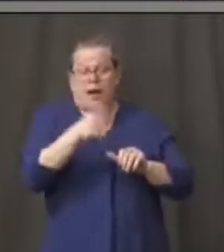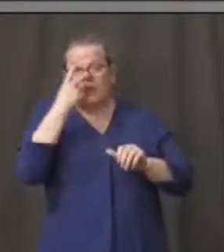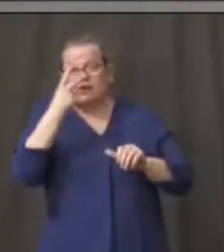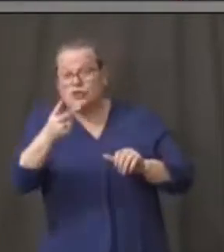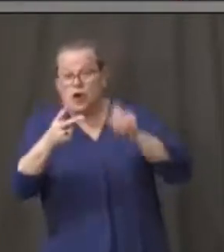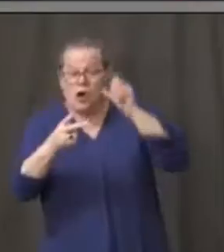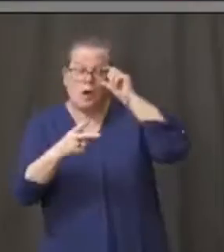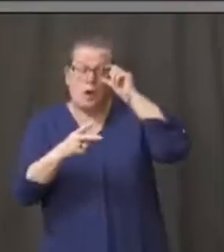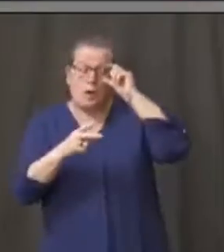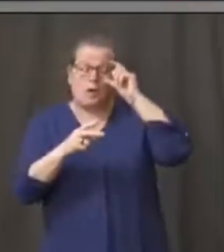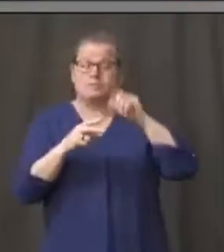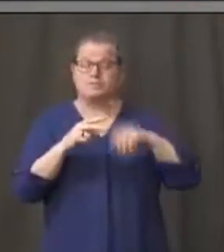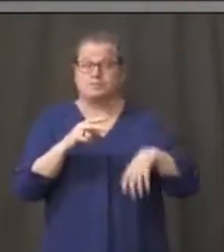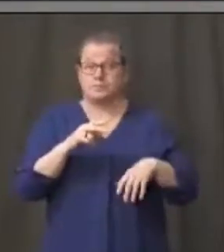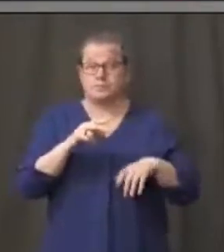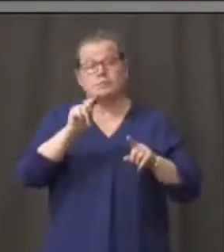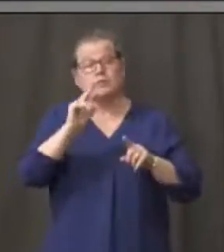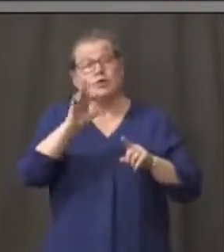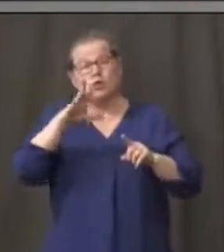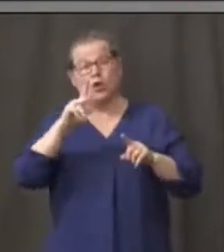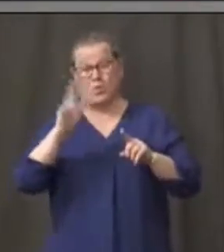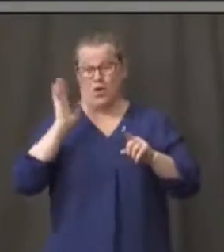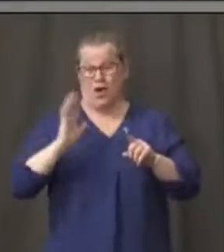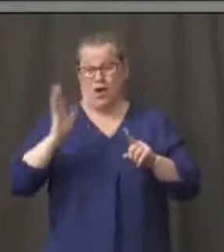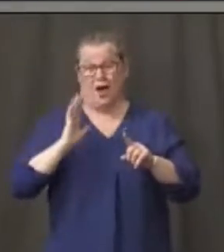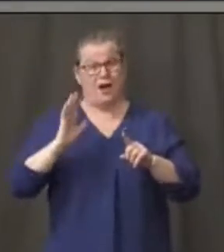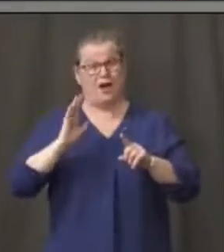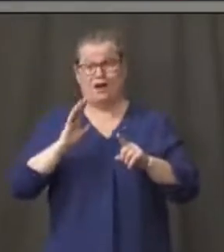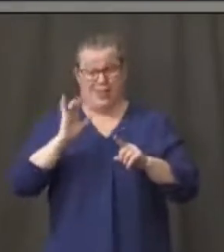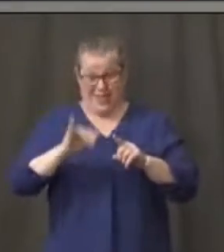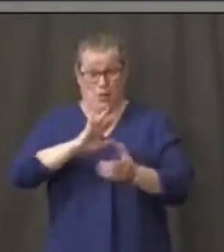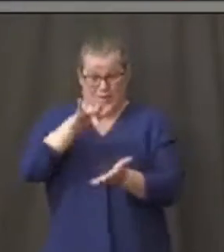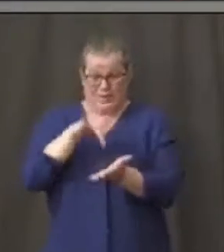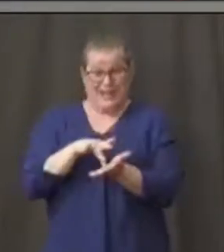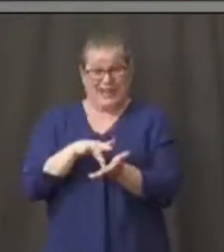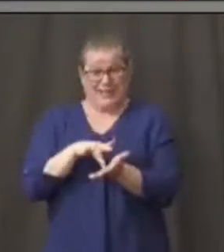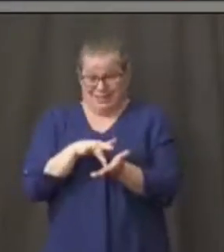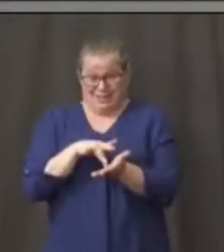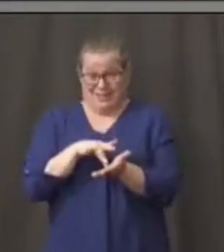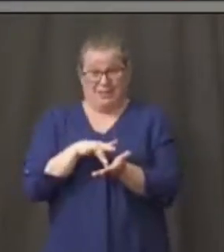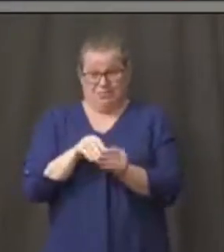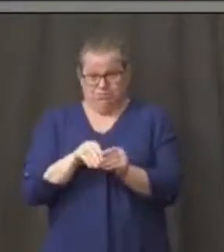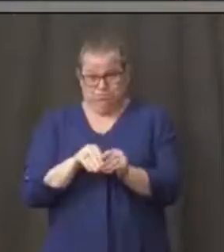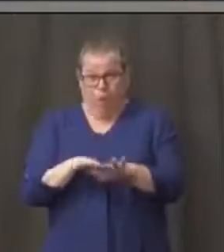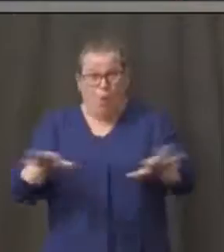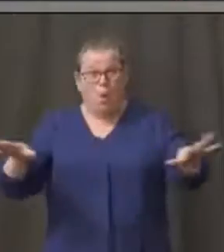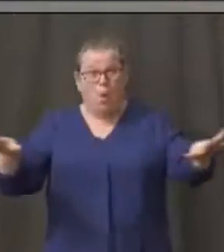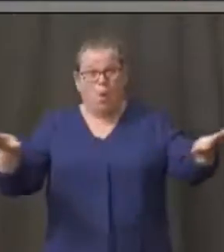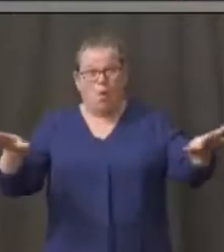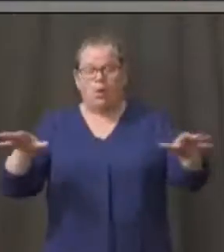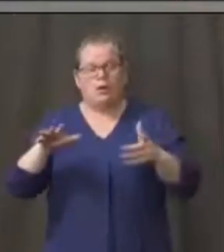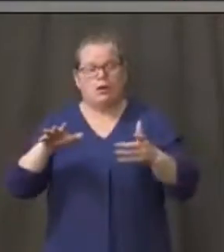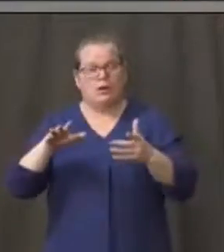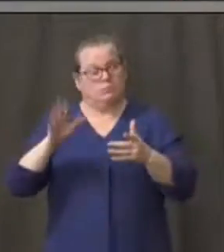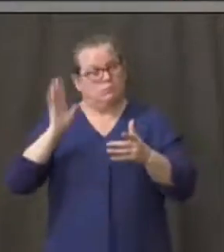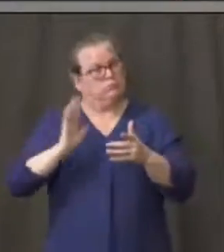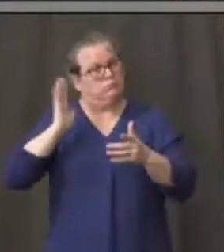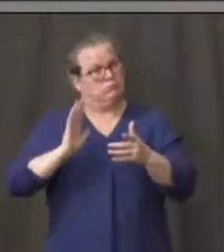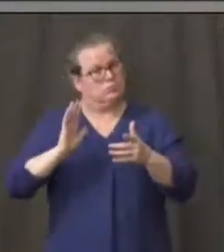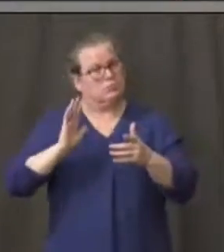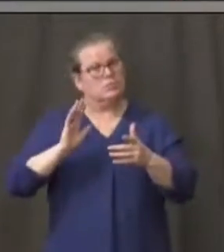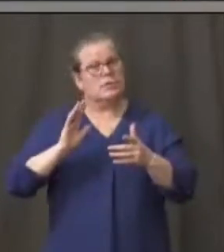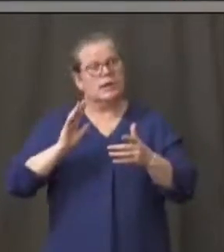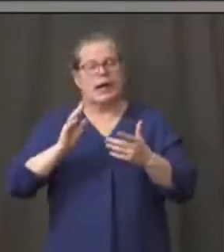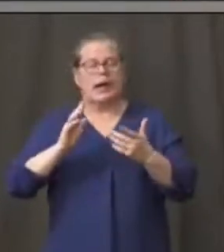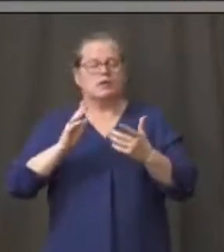at a point in time was the epicenter of Fairfield County. We had continued to grow. But I agree 100%